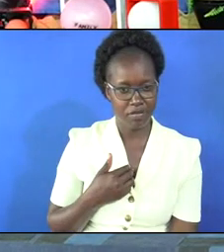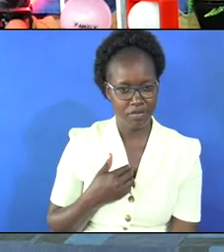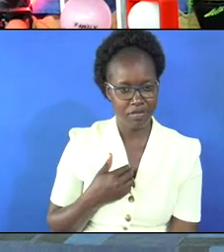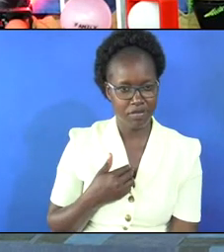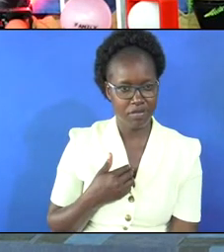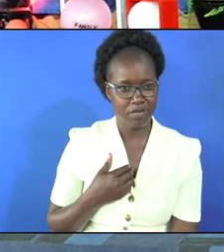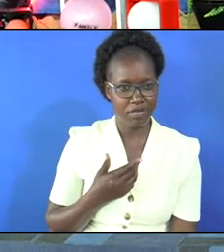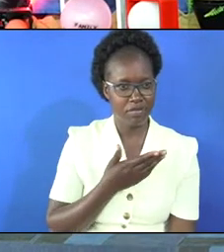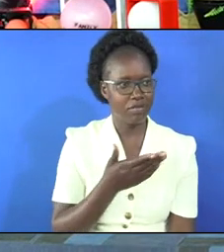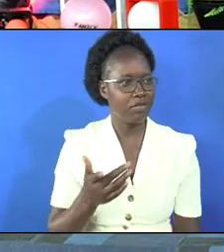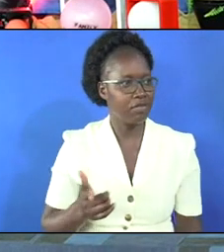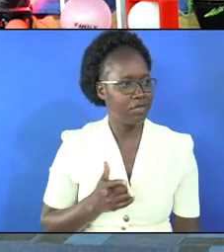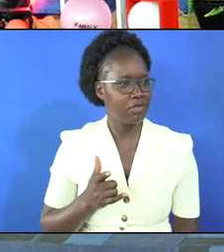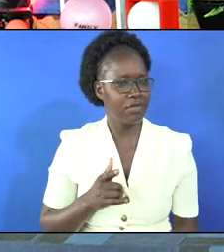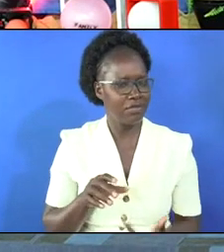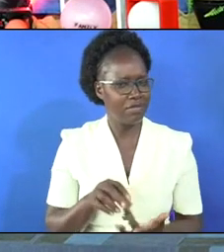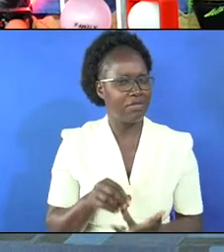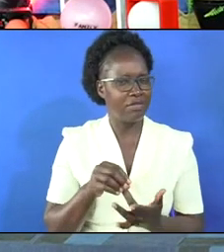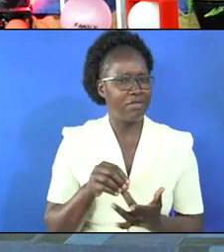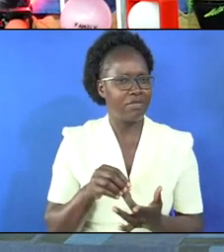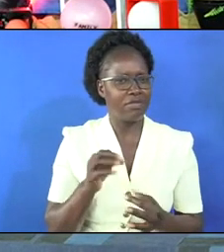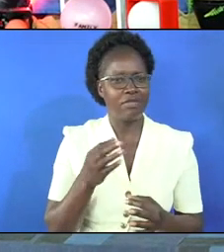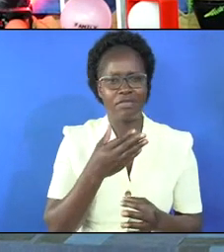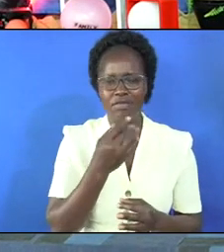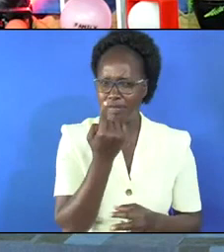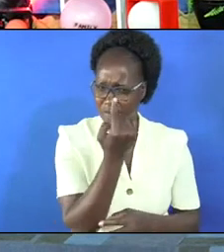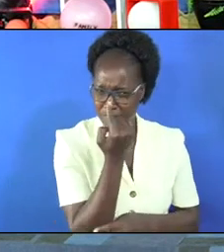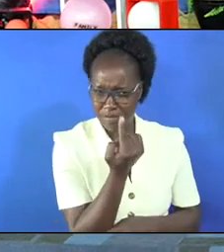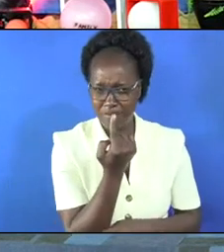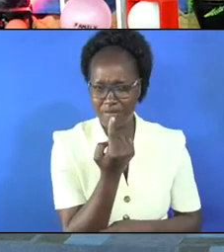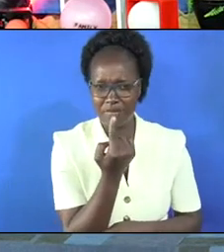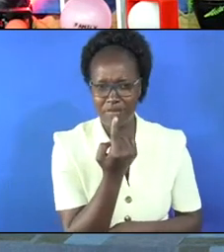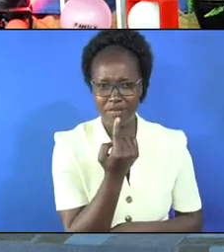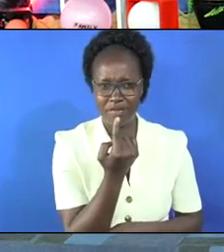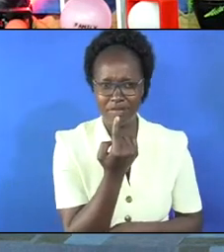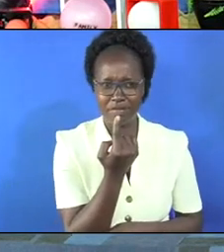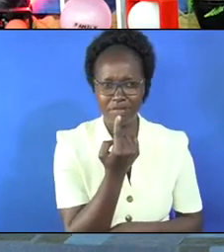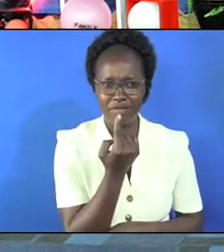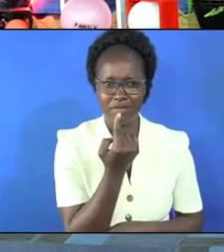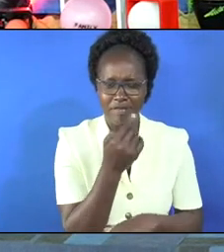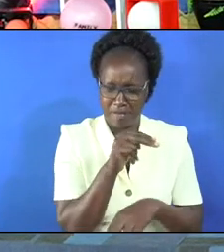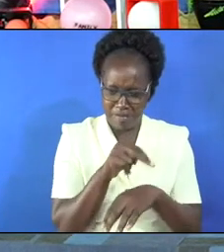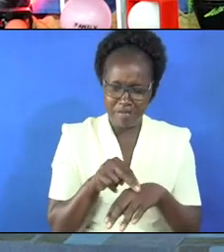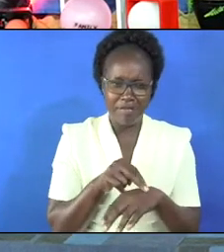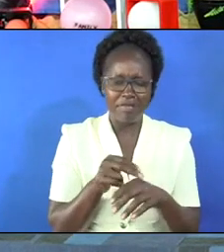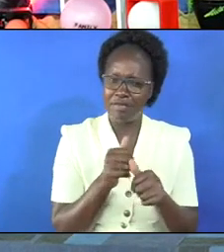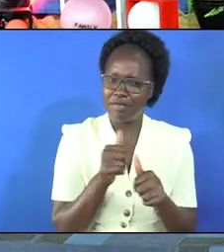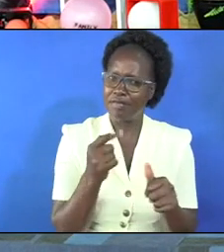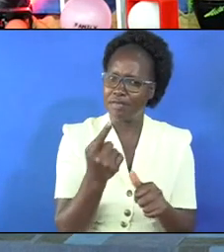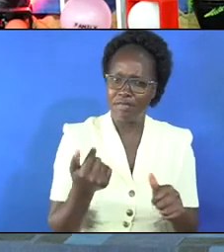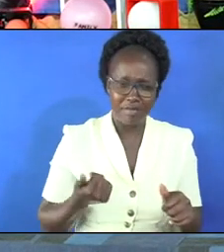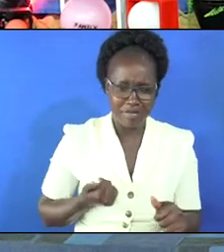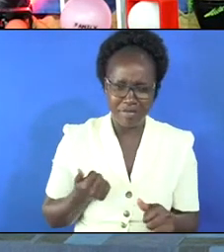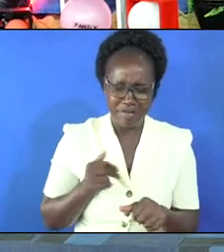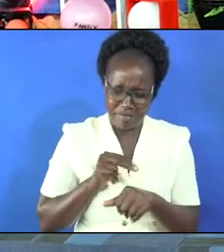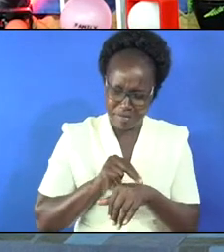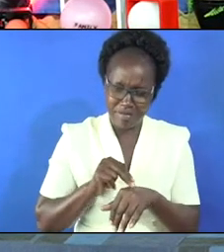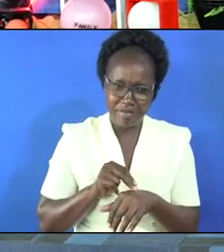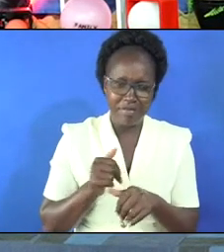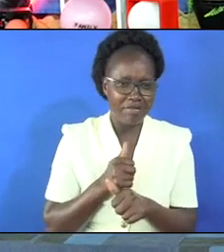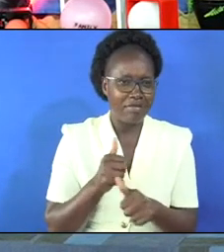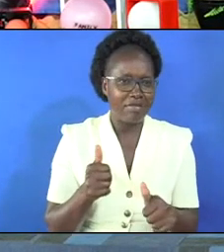you see these ladies are jewels if you have even just one like this nurture them just one girl like this